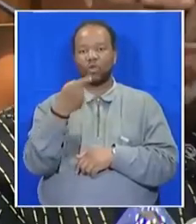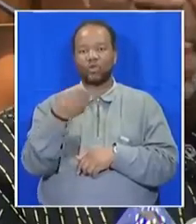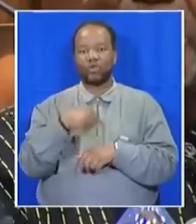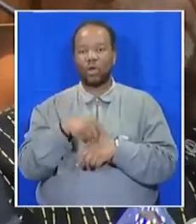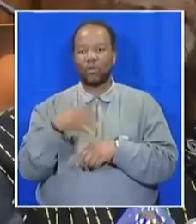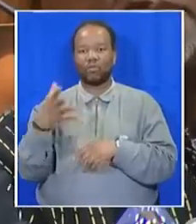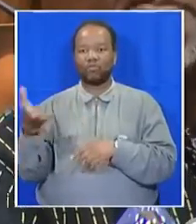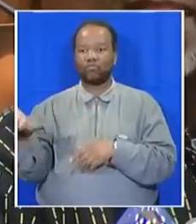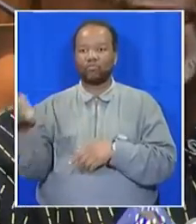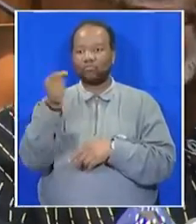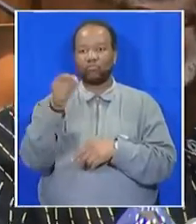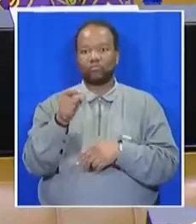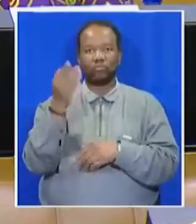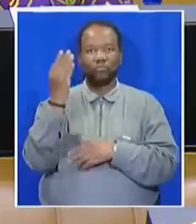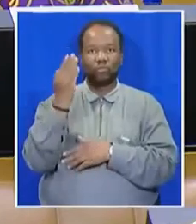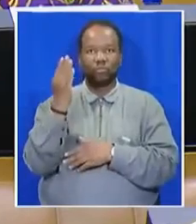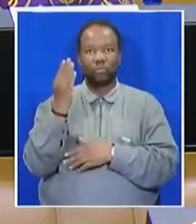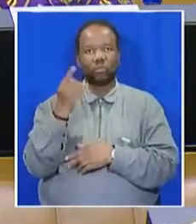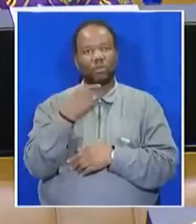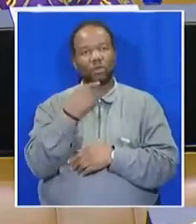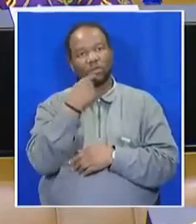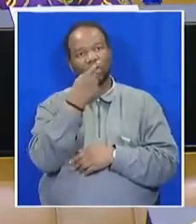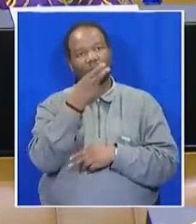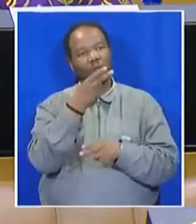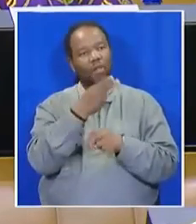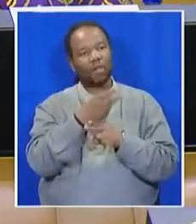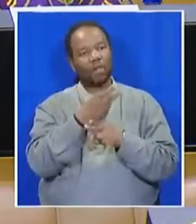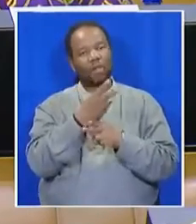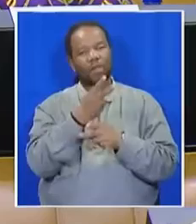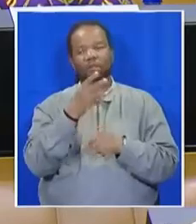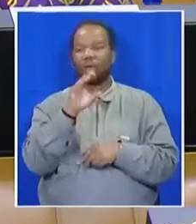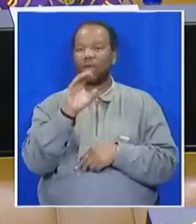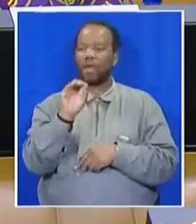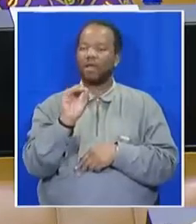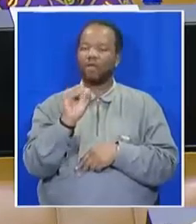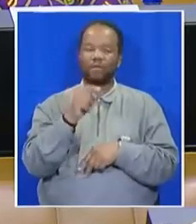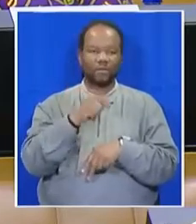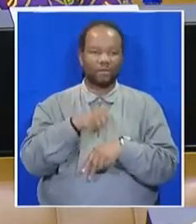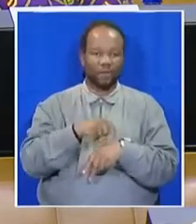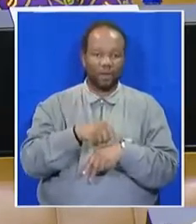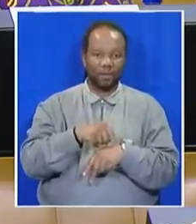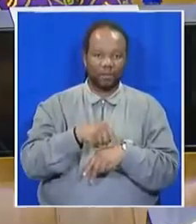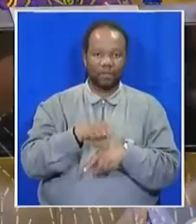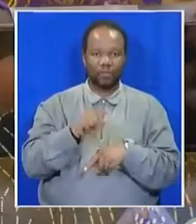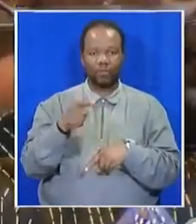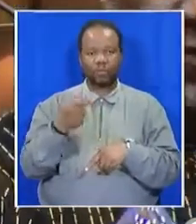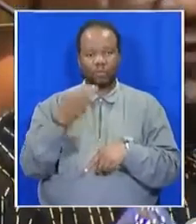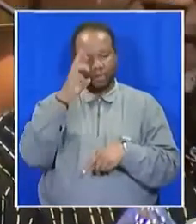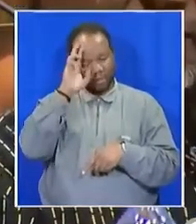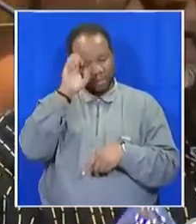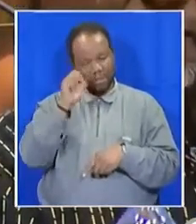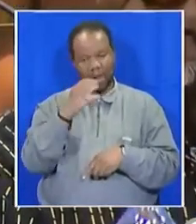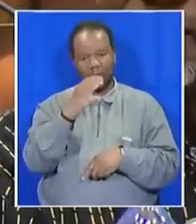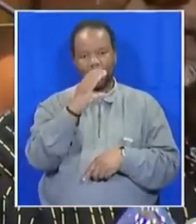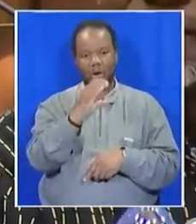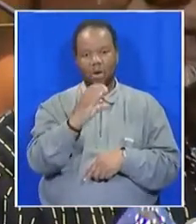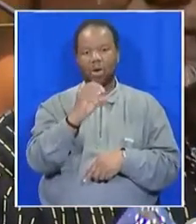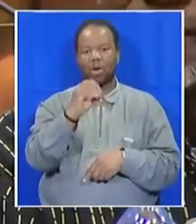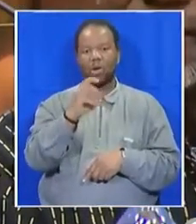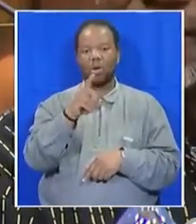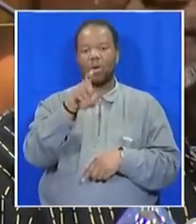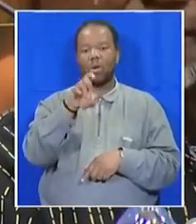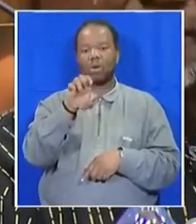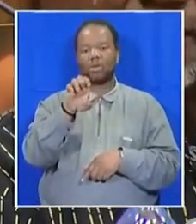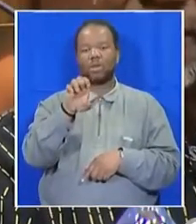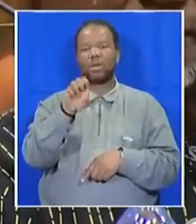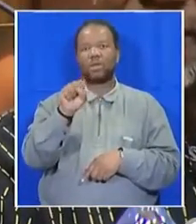Let me refresh your memory. There was an occasion when CODESA was entertaining a